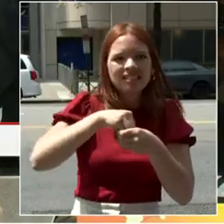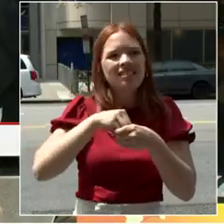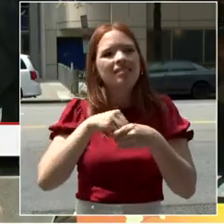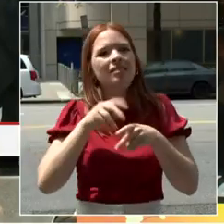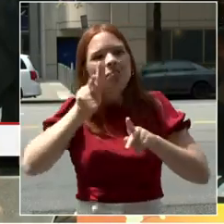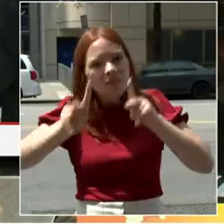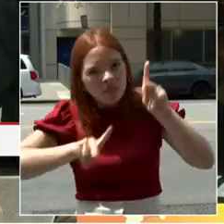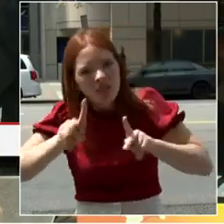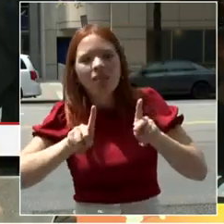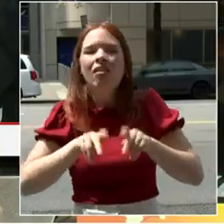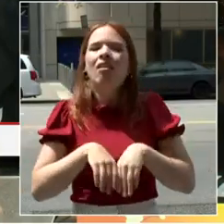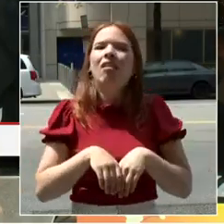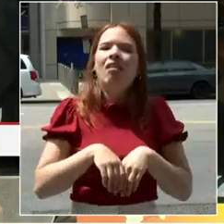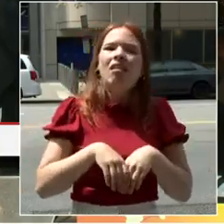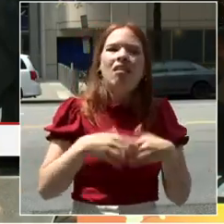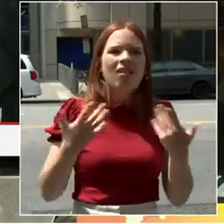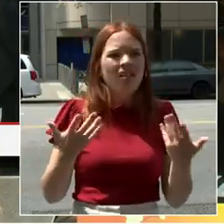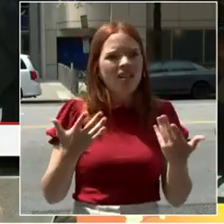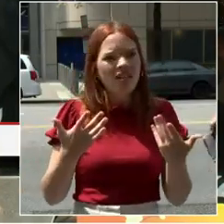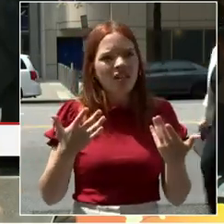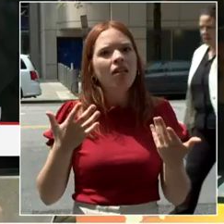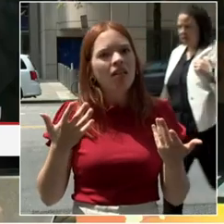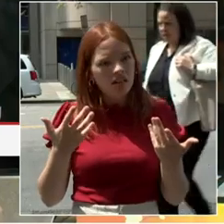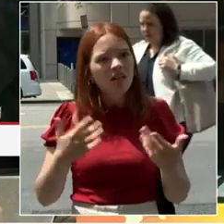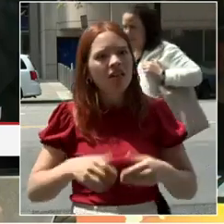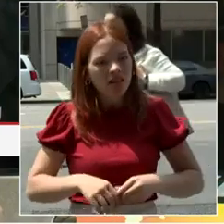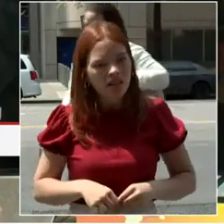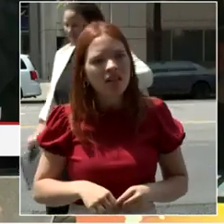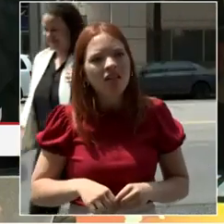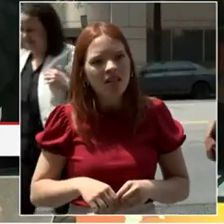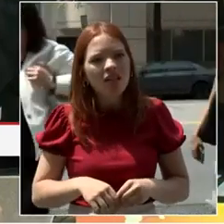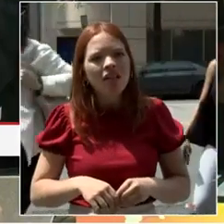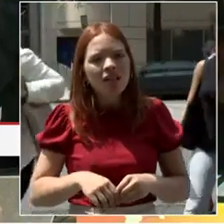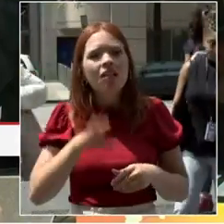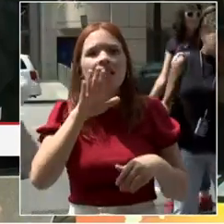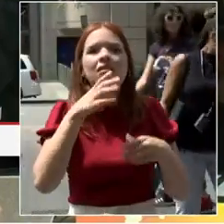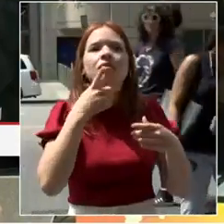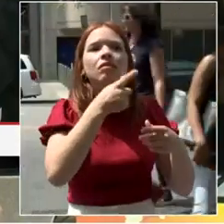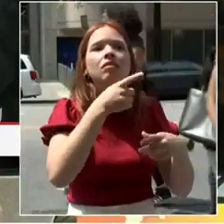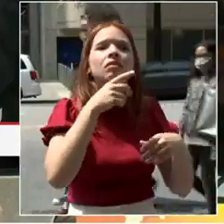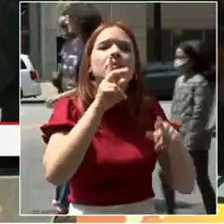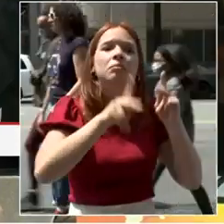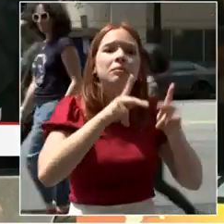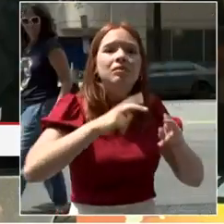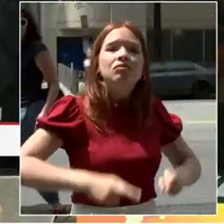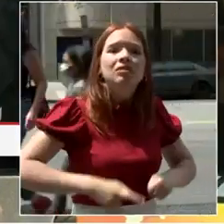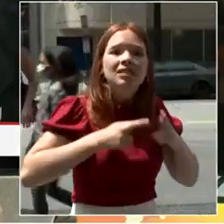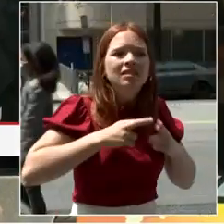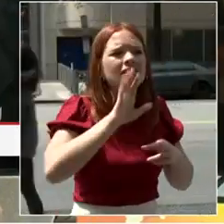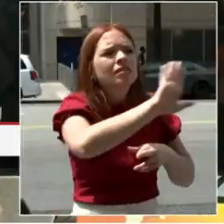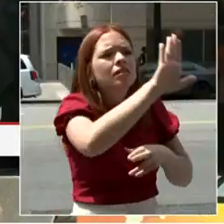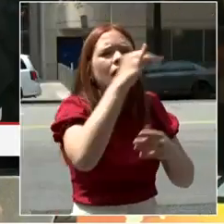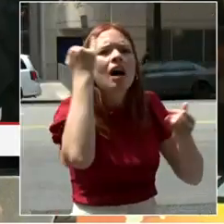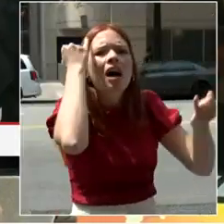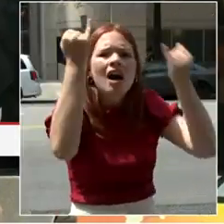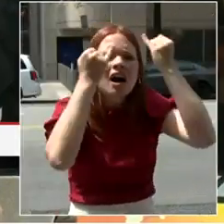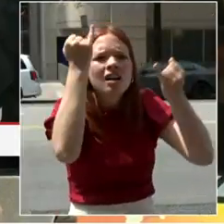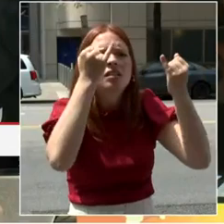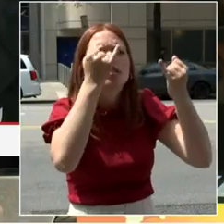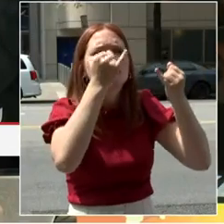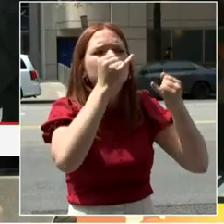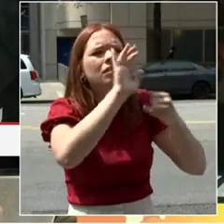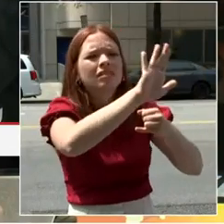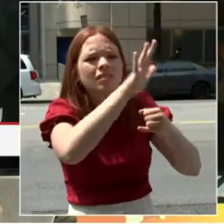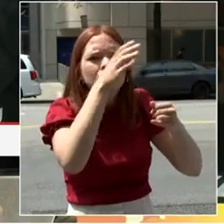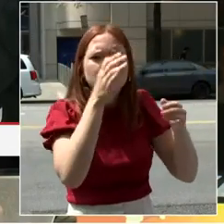And so we're going to start by gathering insights from residents and other stakeholders. The stakeholder group